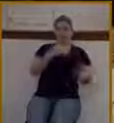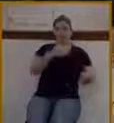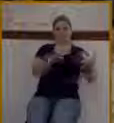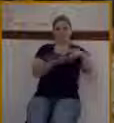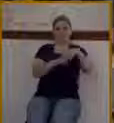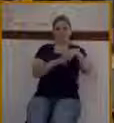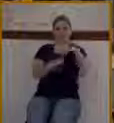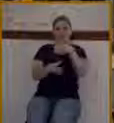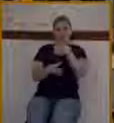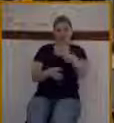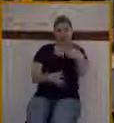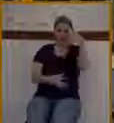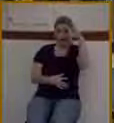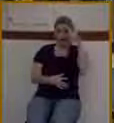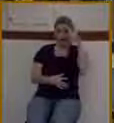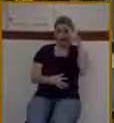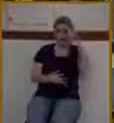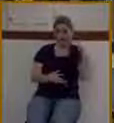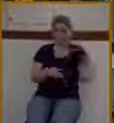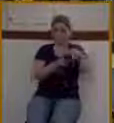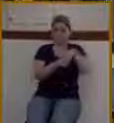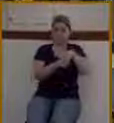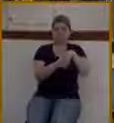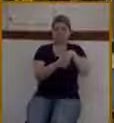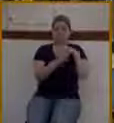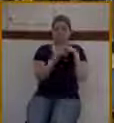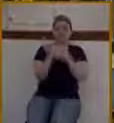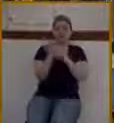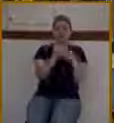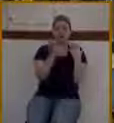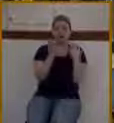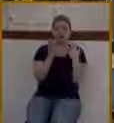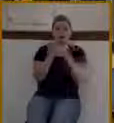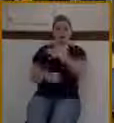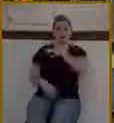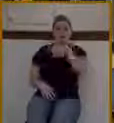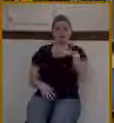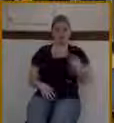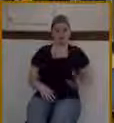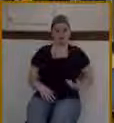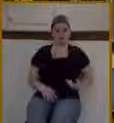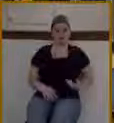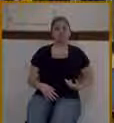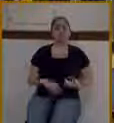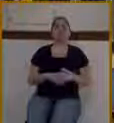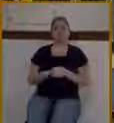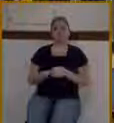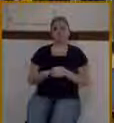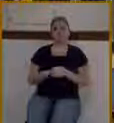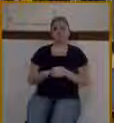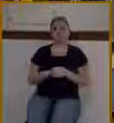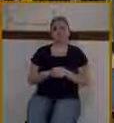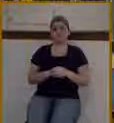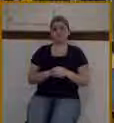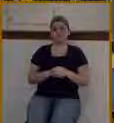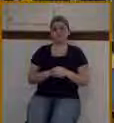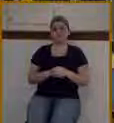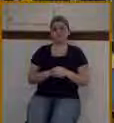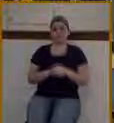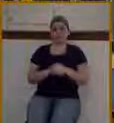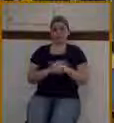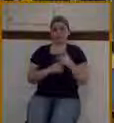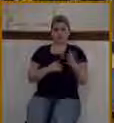That represented royalty. It seems inappropriate that any king, much less the king of kings, should ride